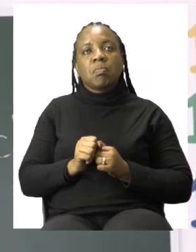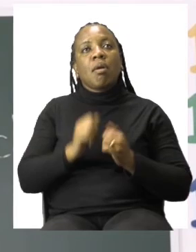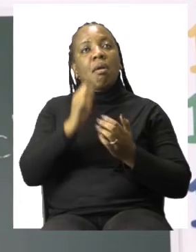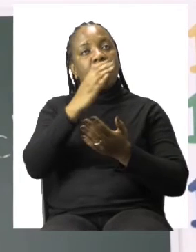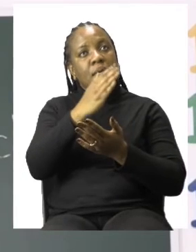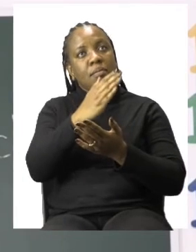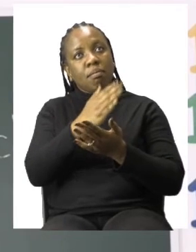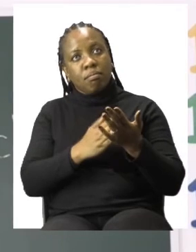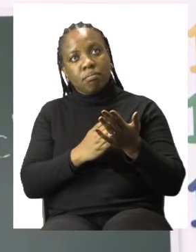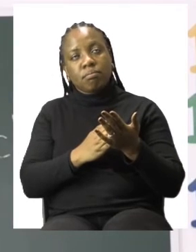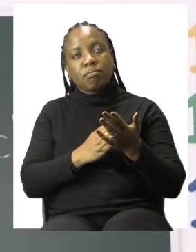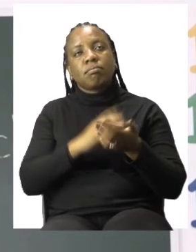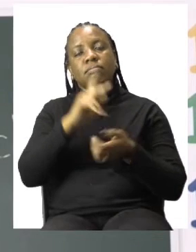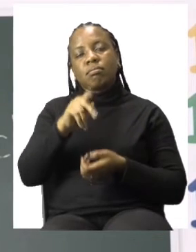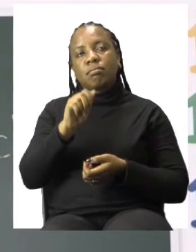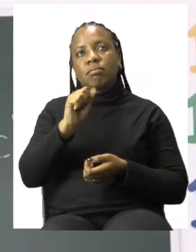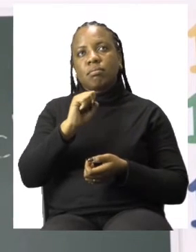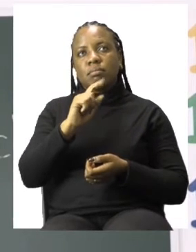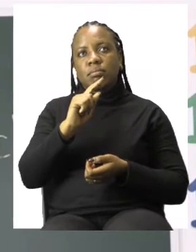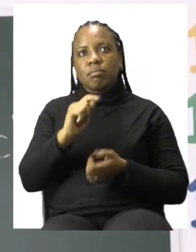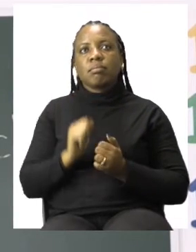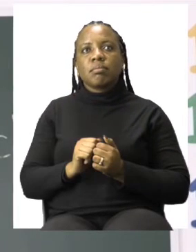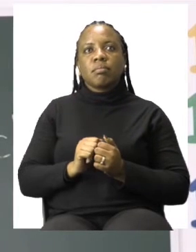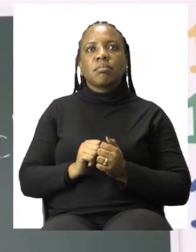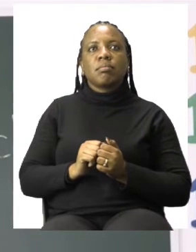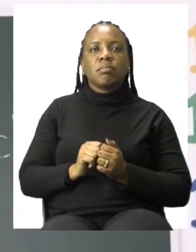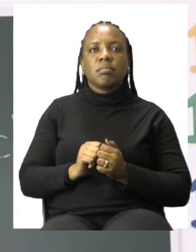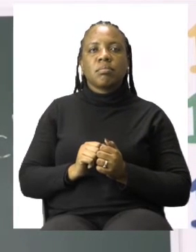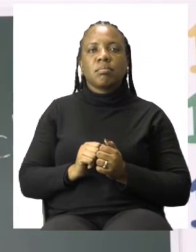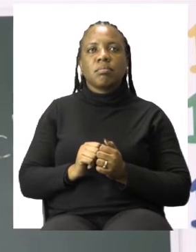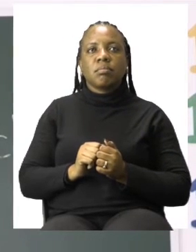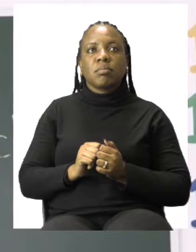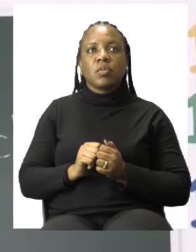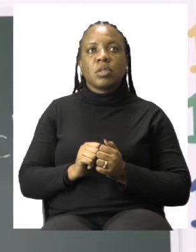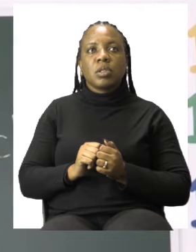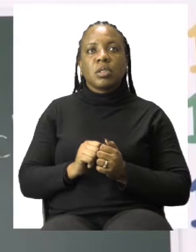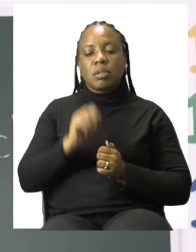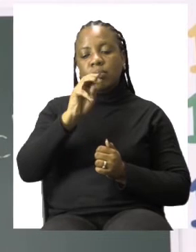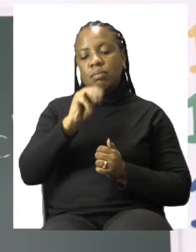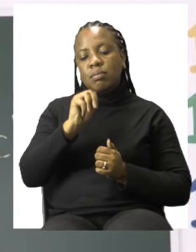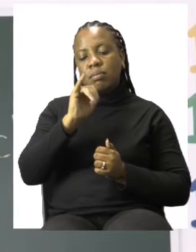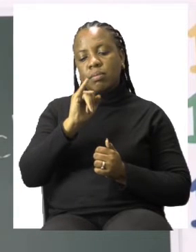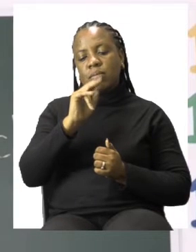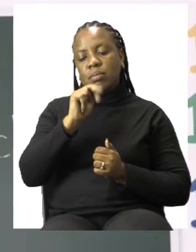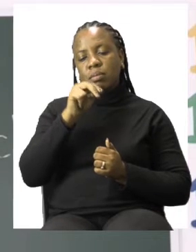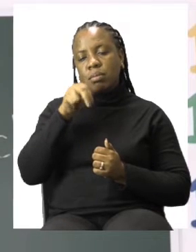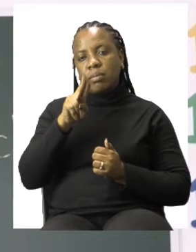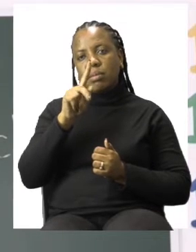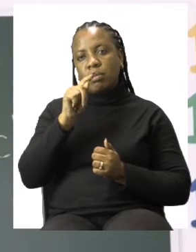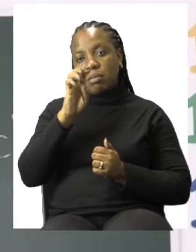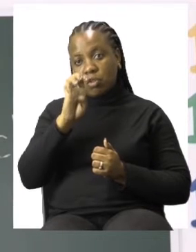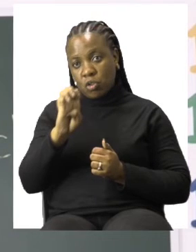past. So the minute hand is showing us that it is now half past the